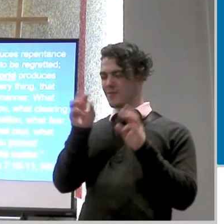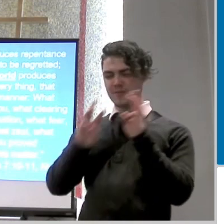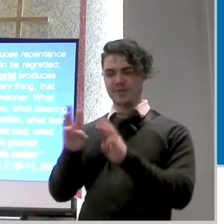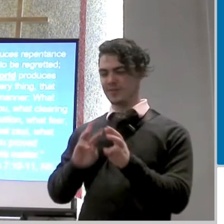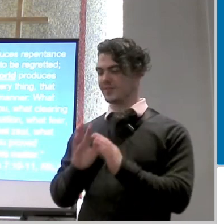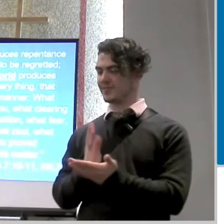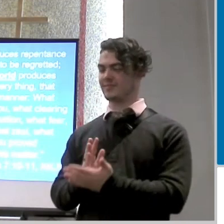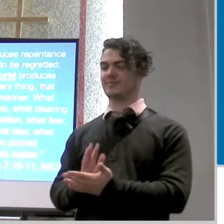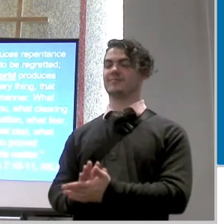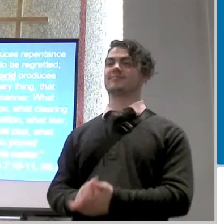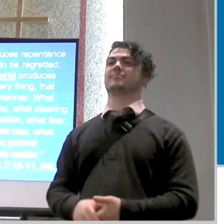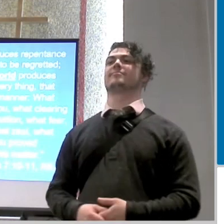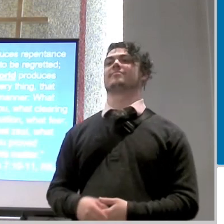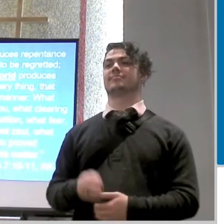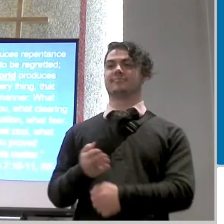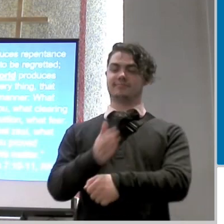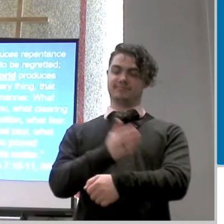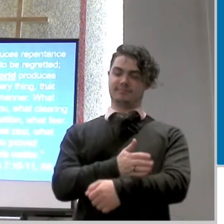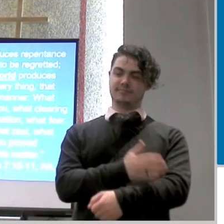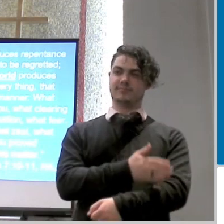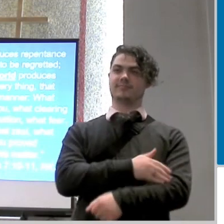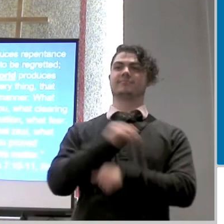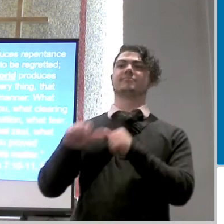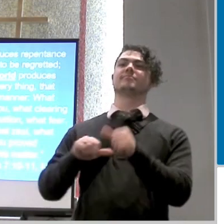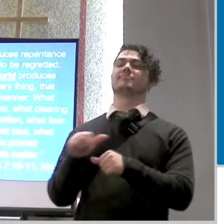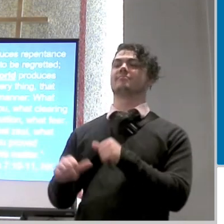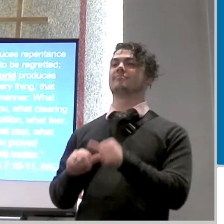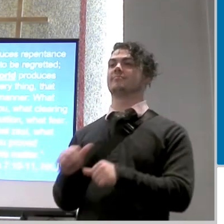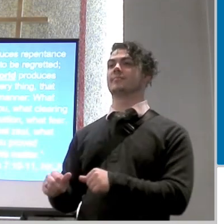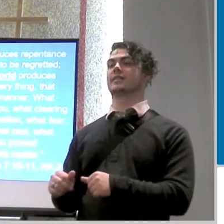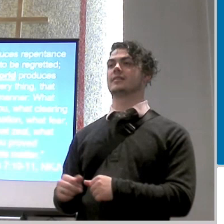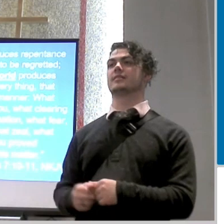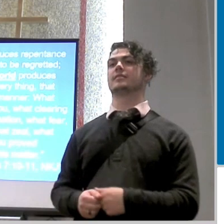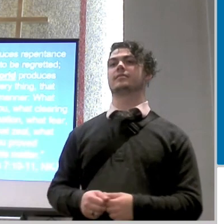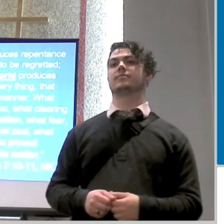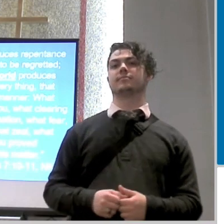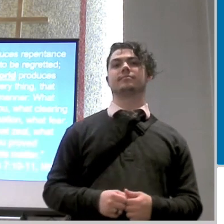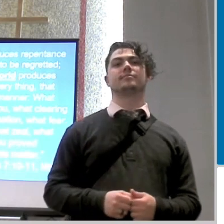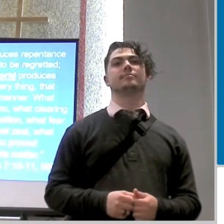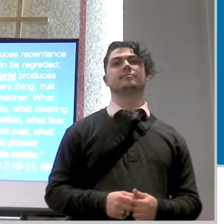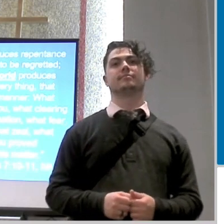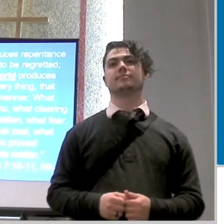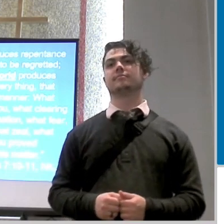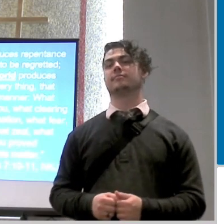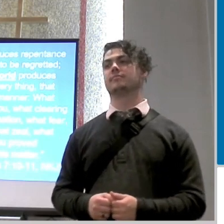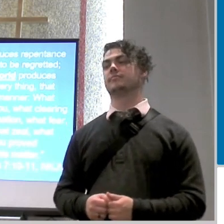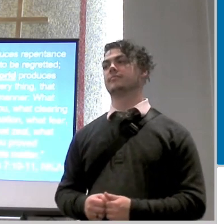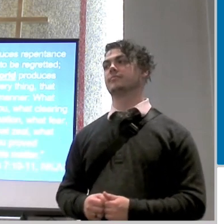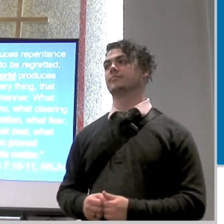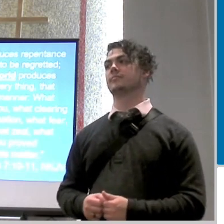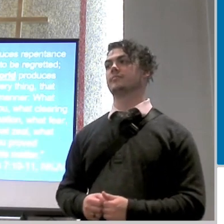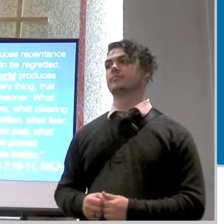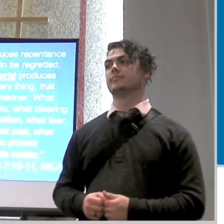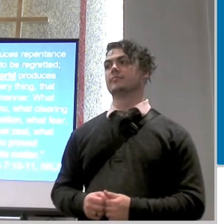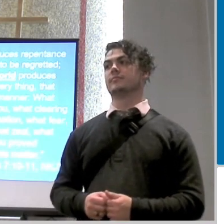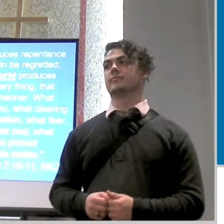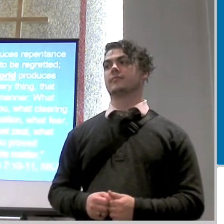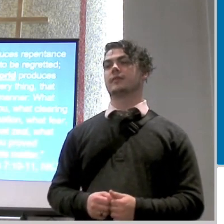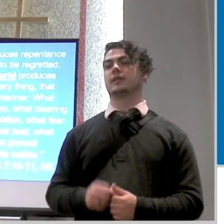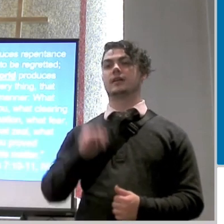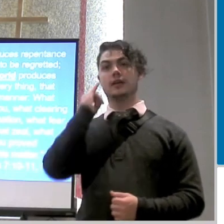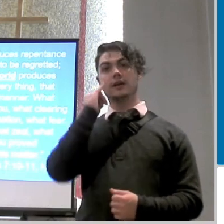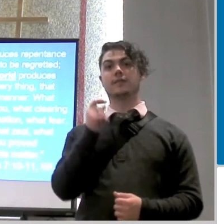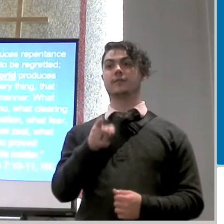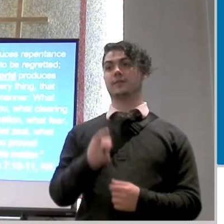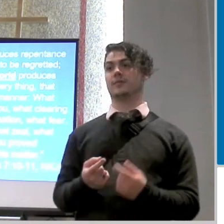but the fact is is that godly sorrow should produce repentance it shouldn't walk away with me just feeling bad